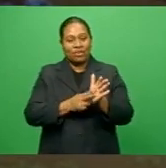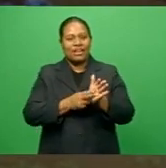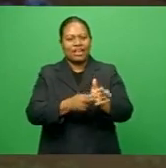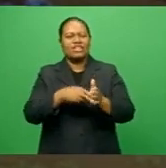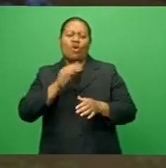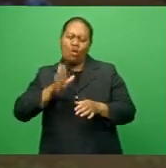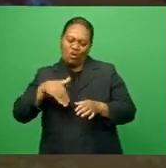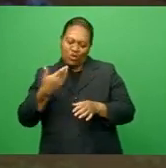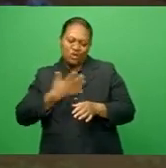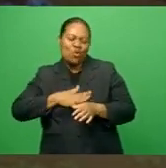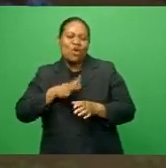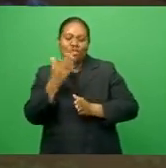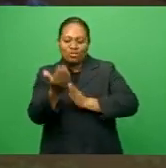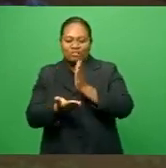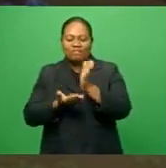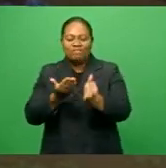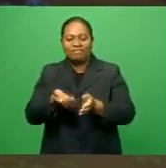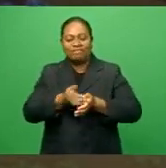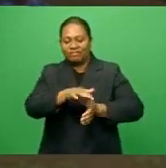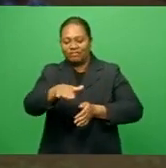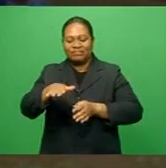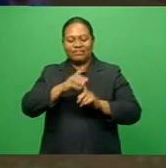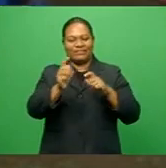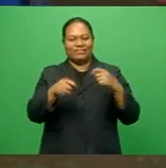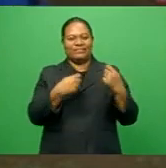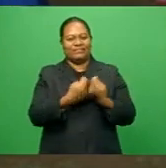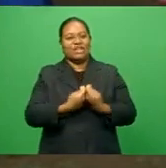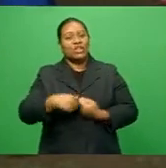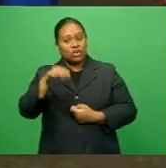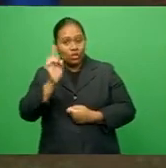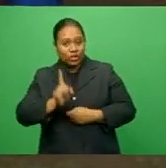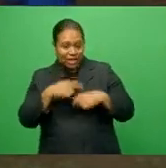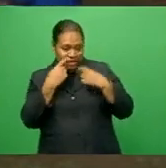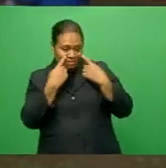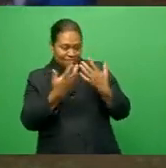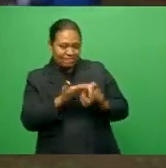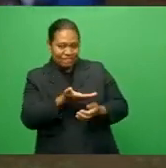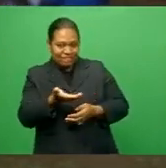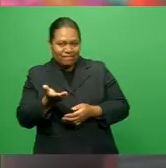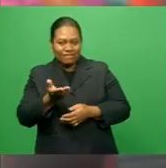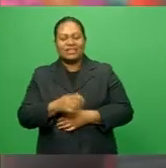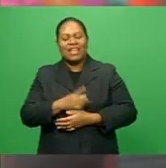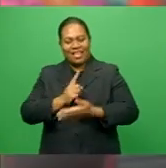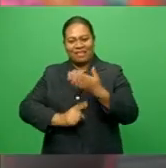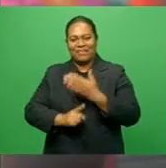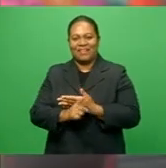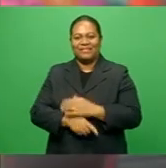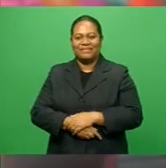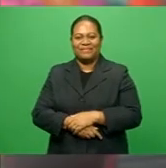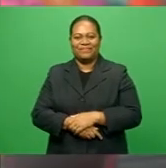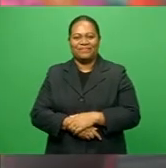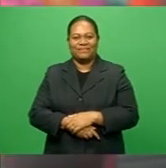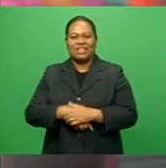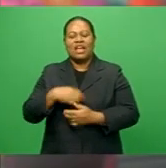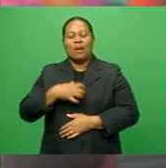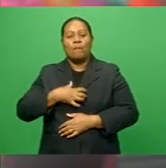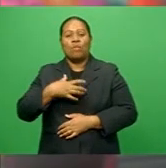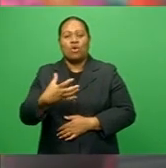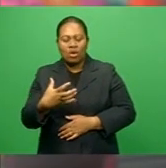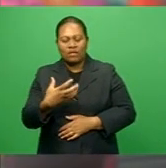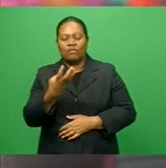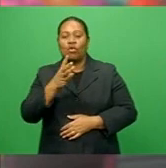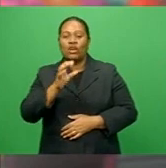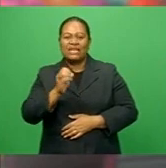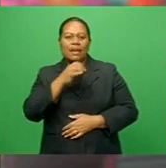the players. We are so grateful that we can accomplish that today. As you have seen, a historic moment indeed. More than 40 men's teams